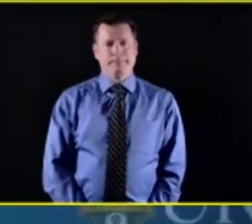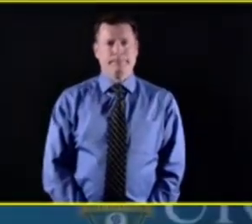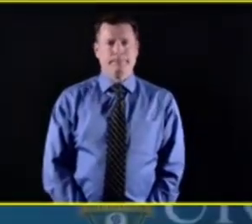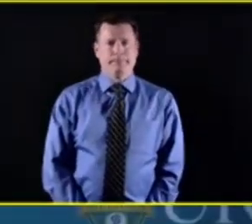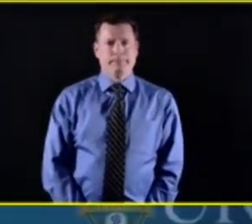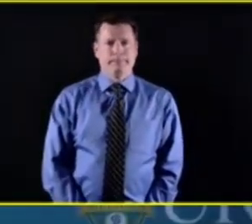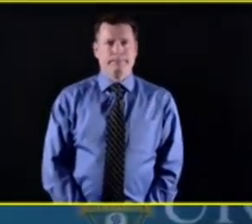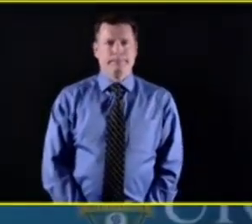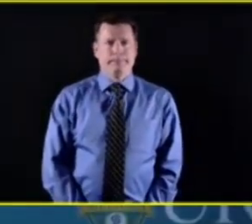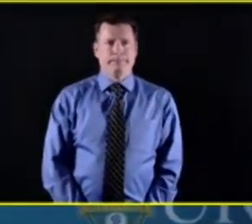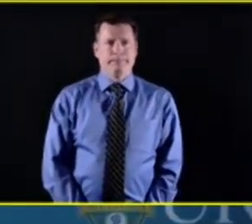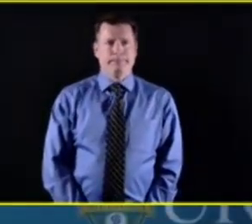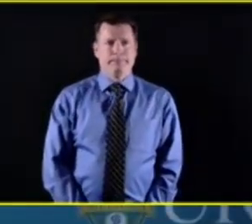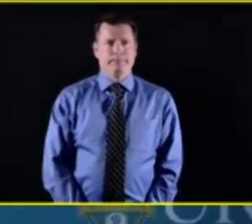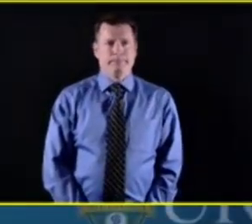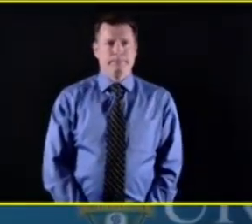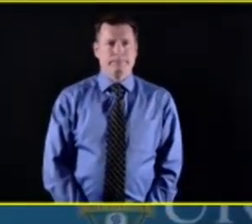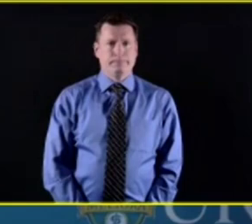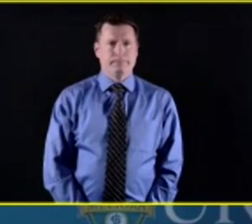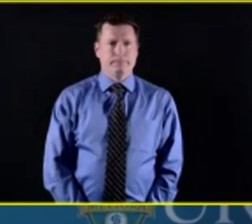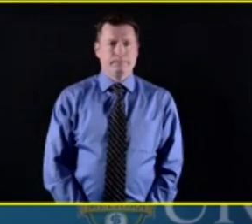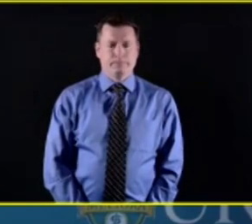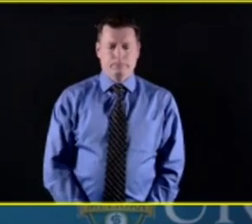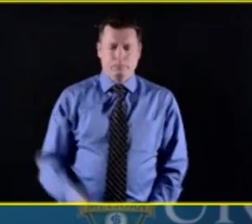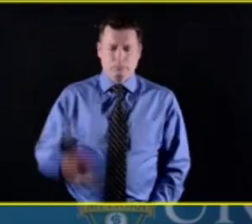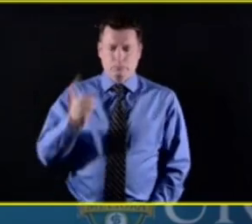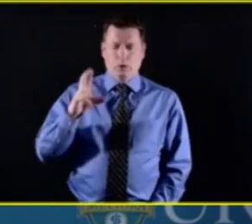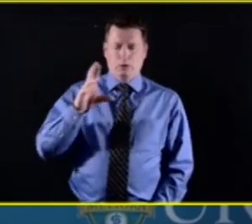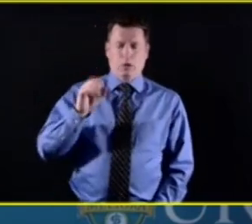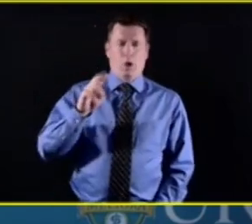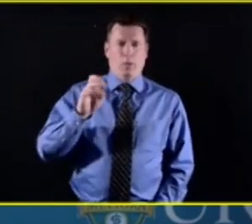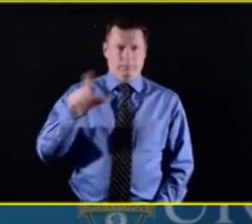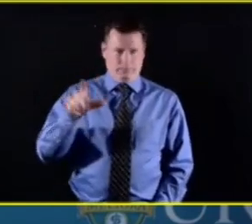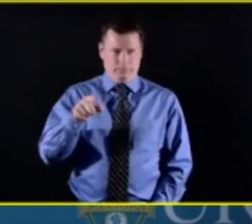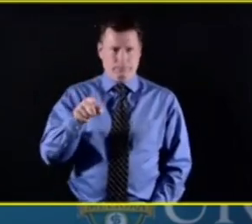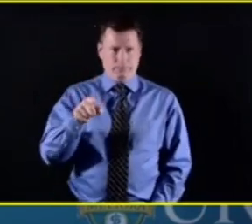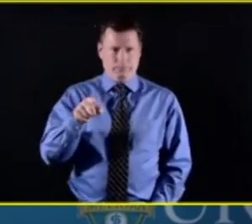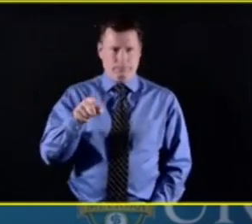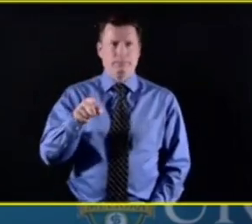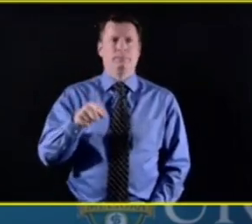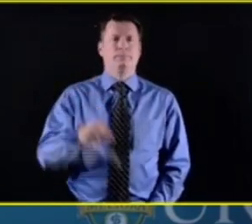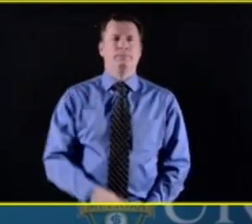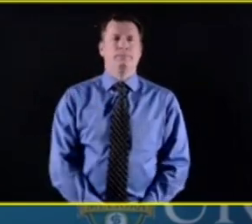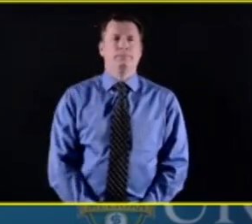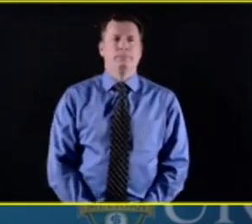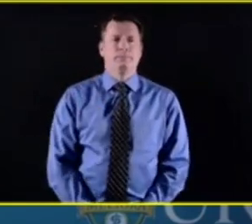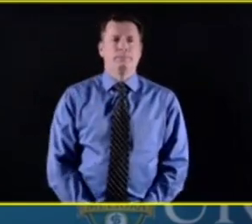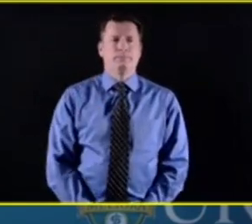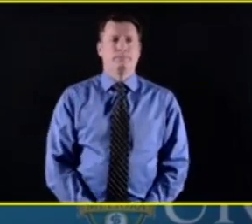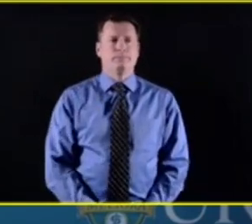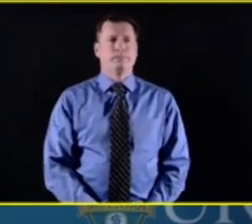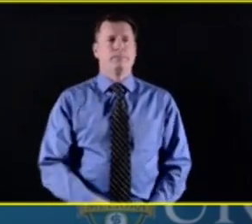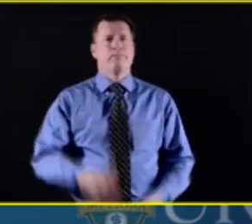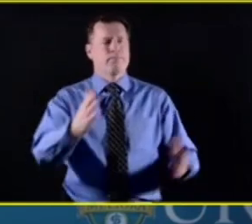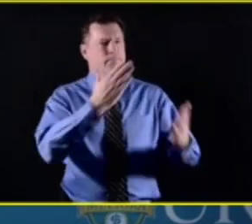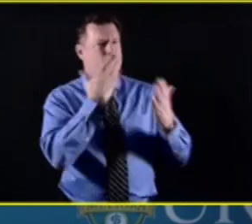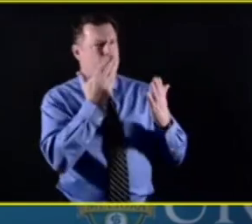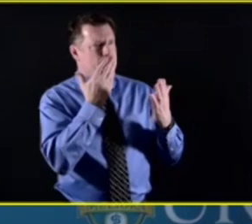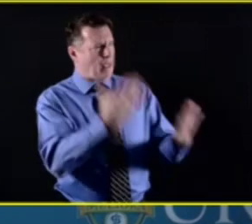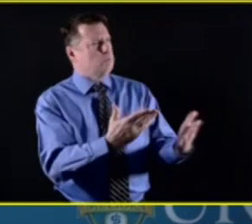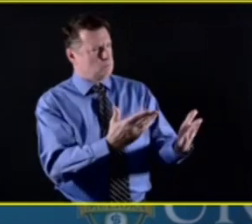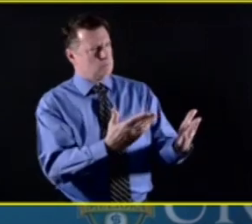Dr. might just say, Patty, thank you for that. The things that we've noticed